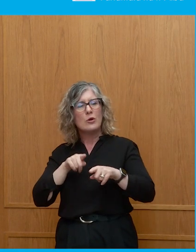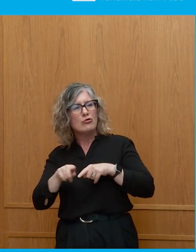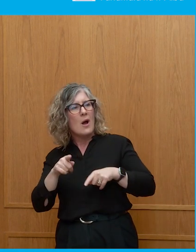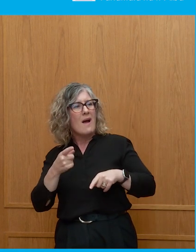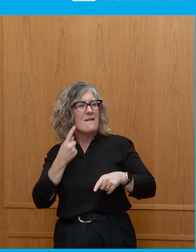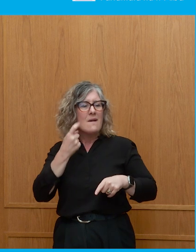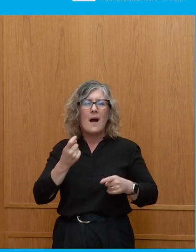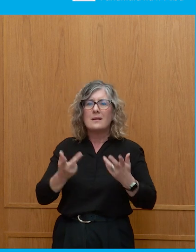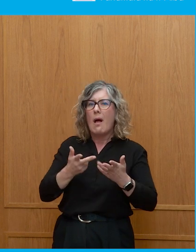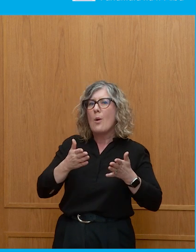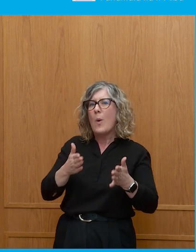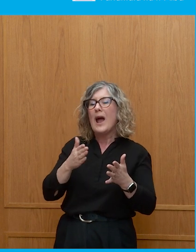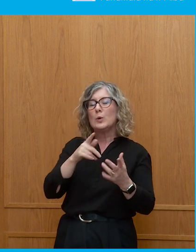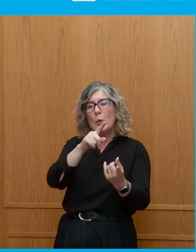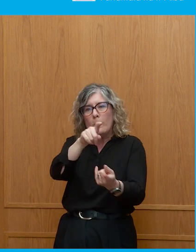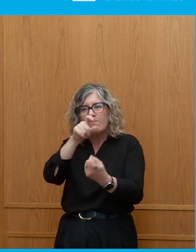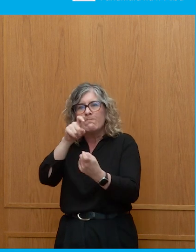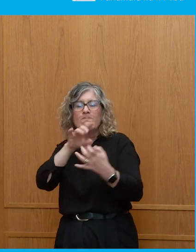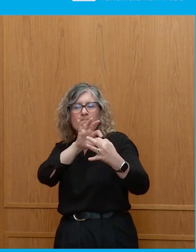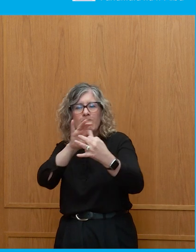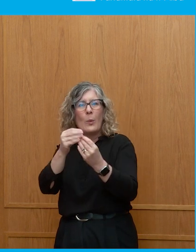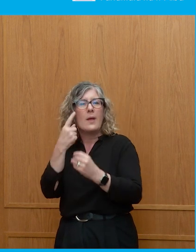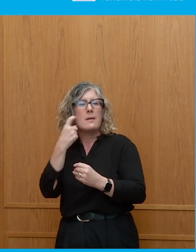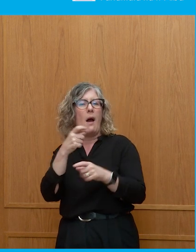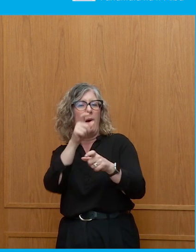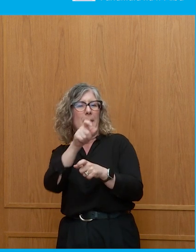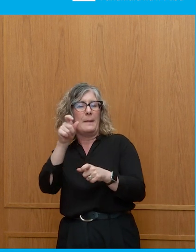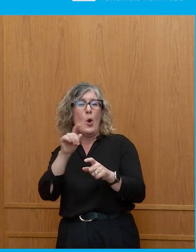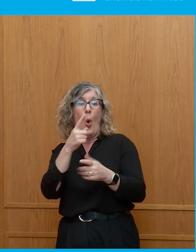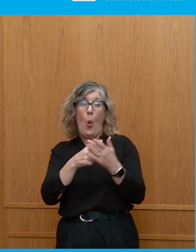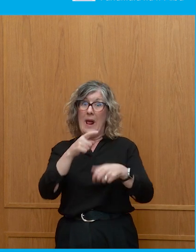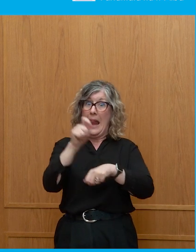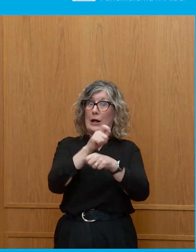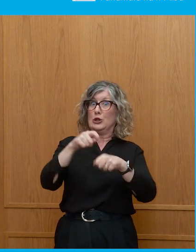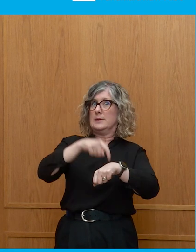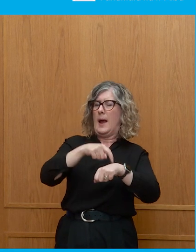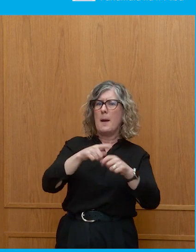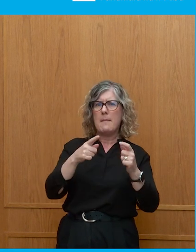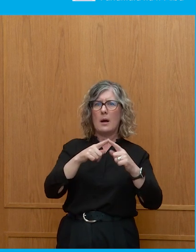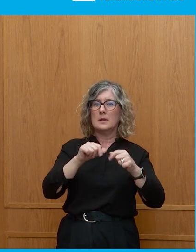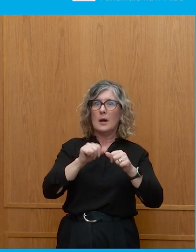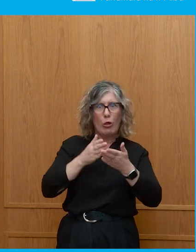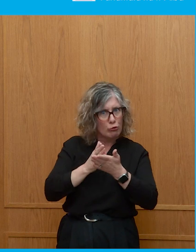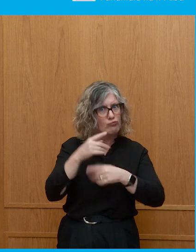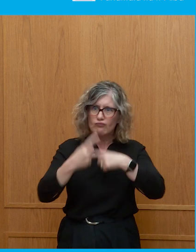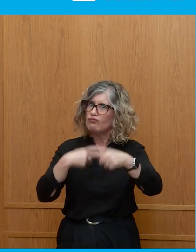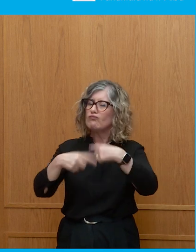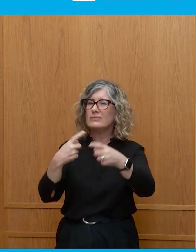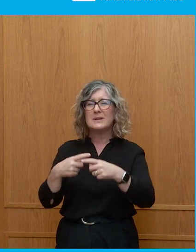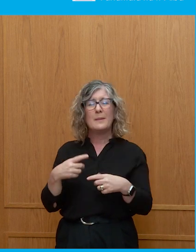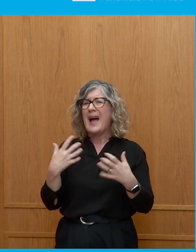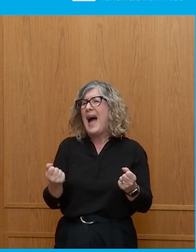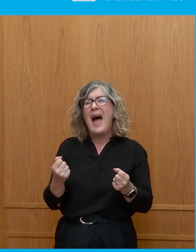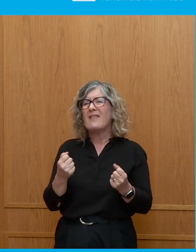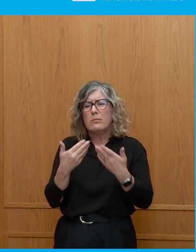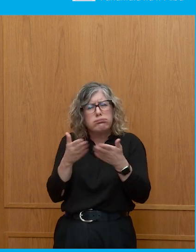elections. actually, governments, really, there are really difficult issues facing governments. Don't keep them to